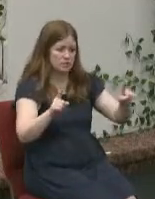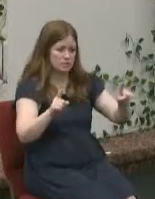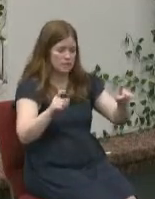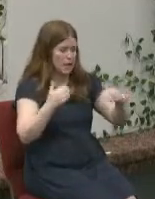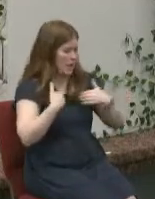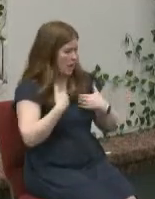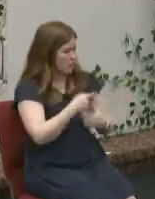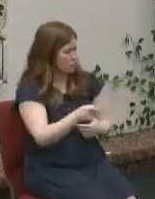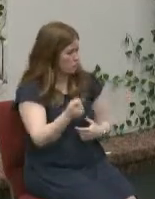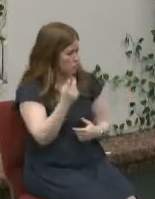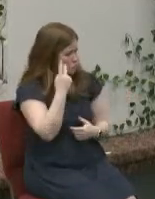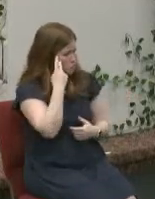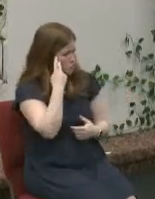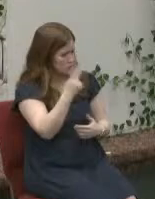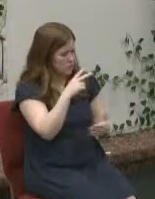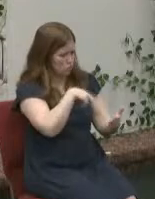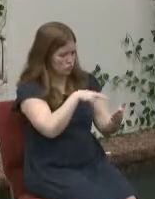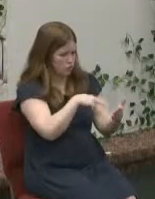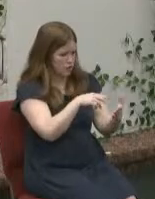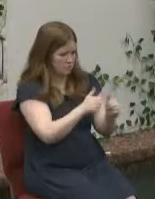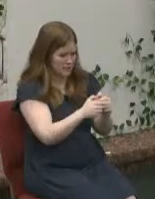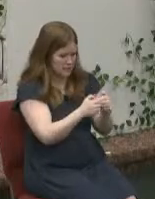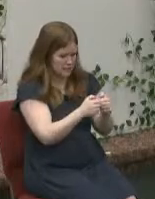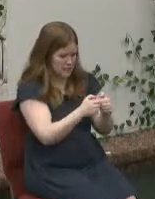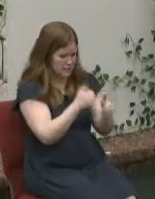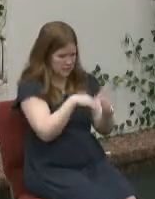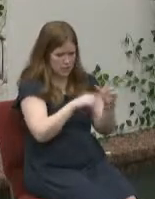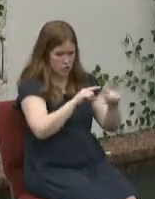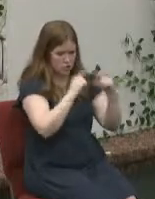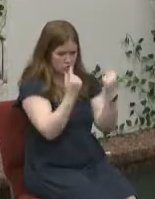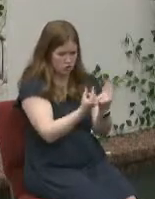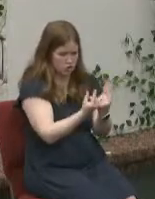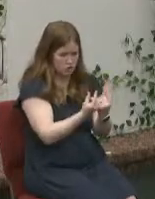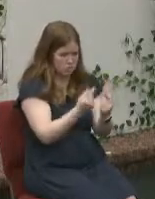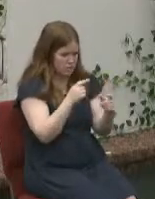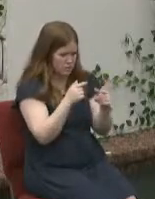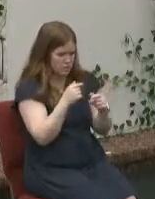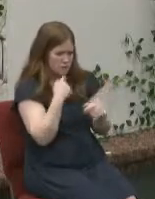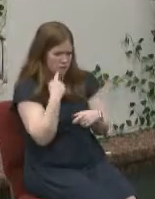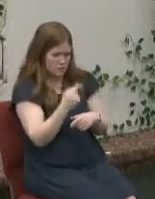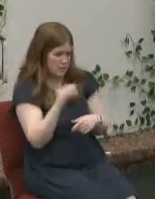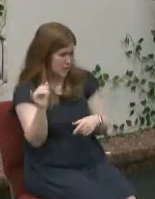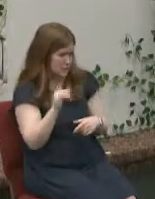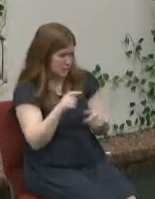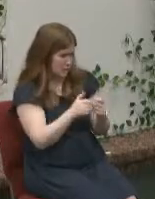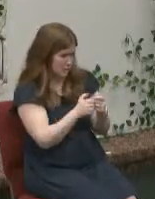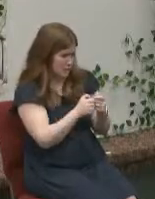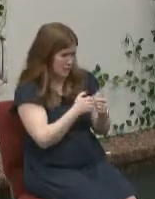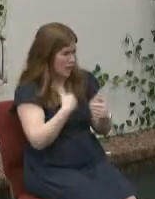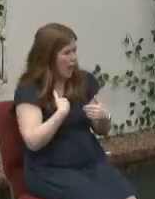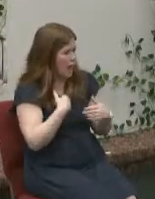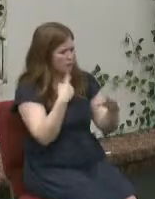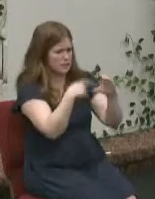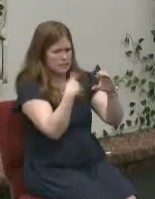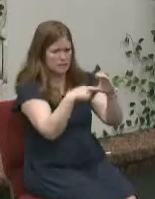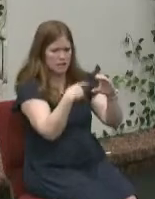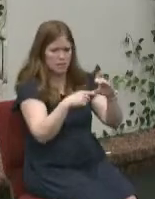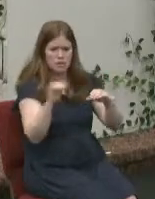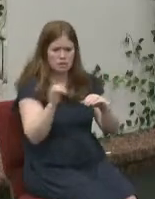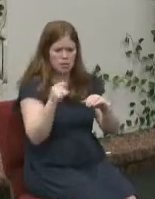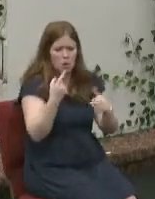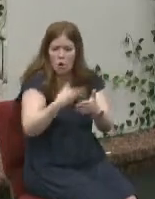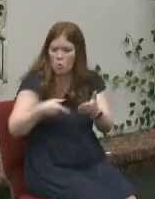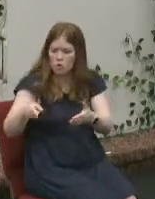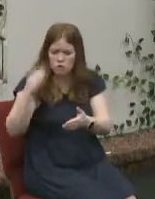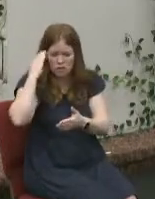and it was a group text and you read it one way and everybody someone else read the you say it's the same text i got this email oh i did too what did you think